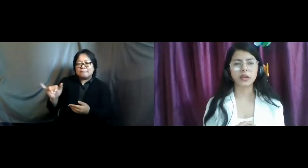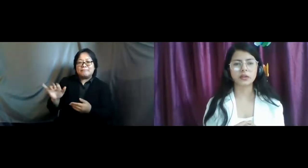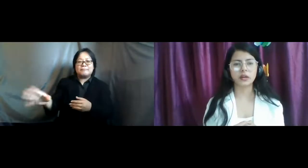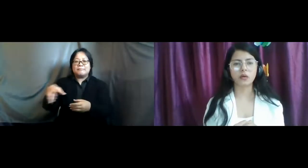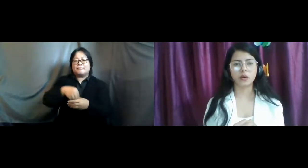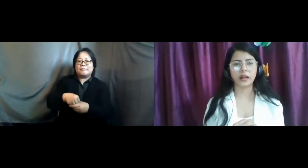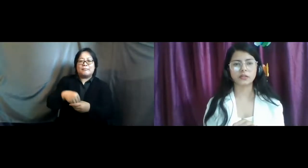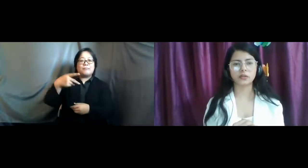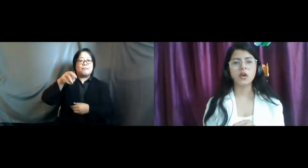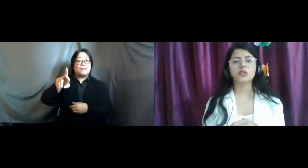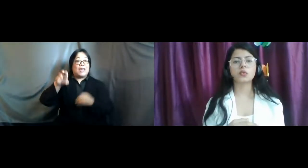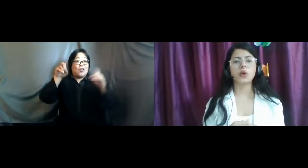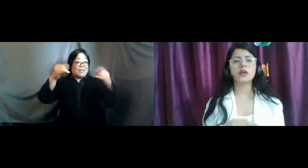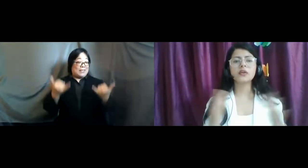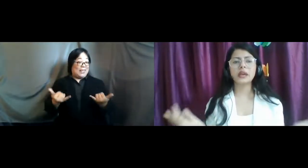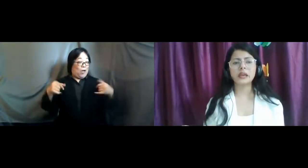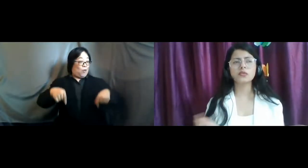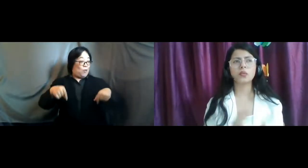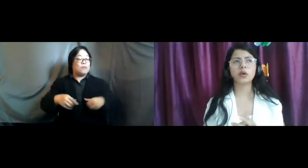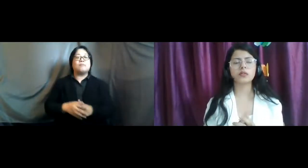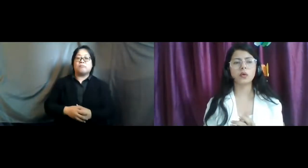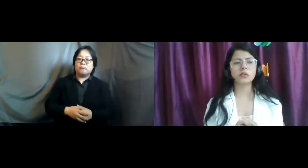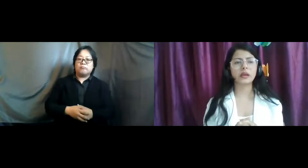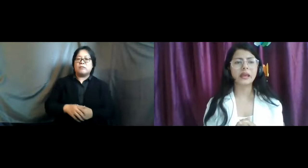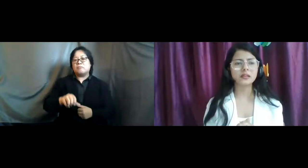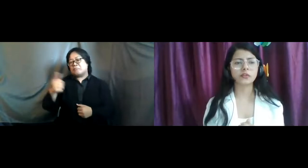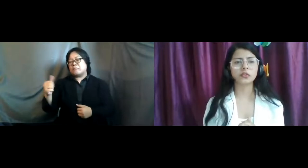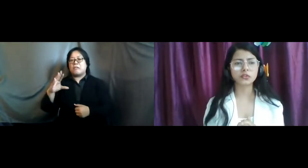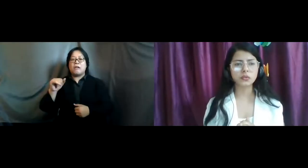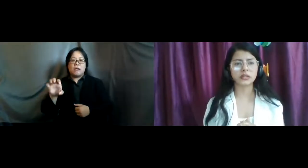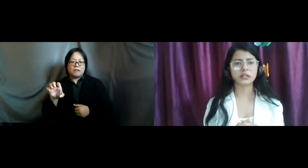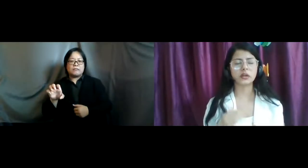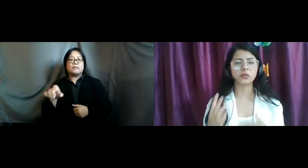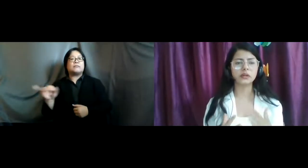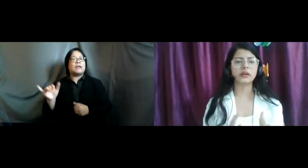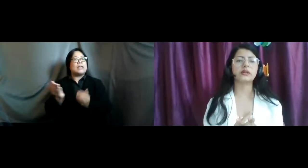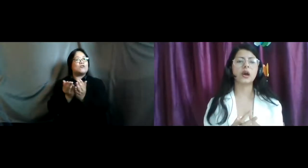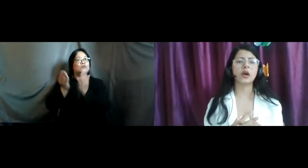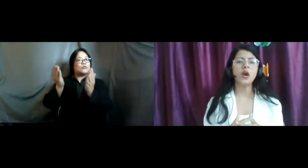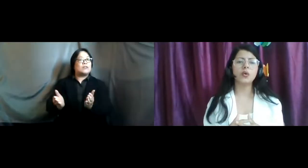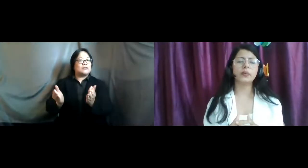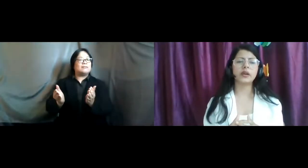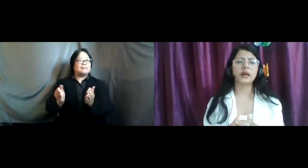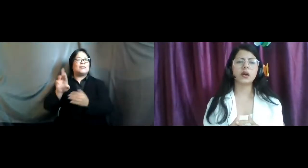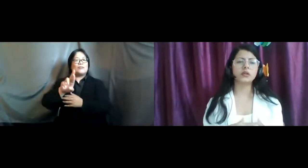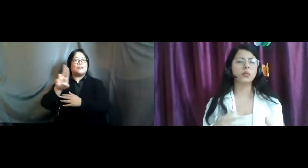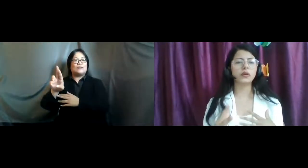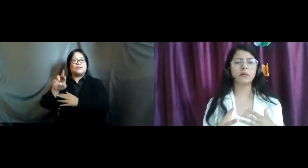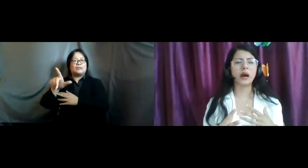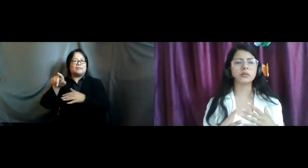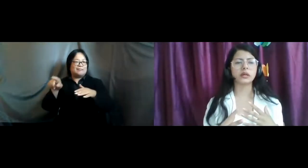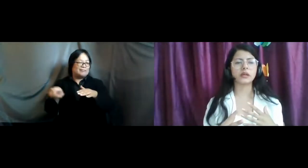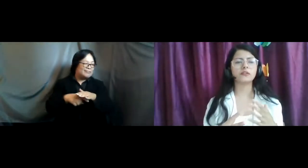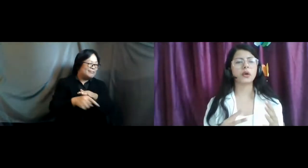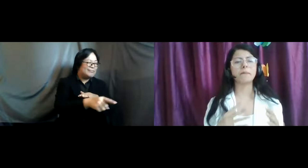peer educator in our organization so other case was also a case of a student in a ruler area who were like unknown